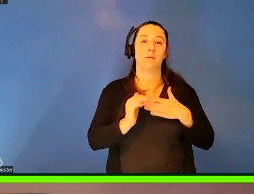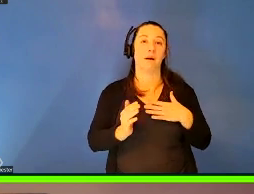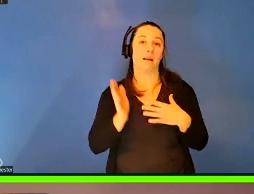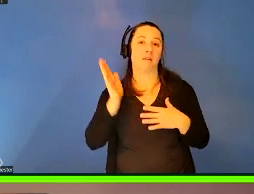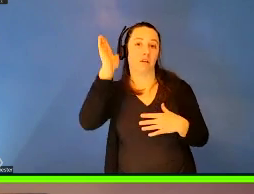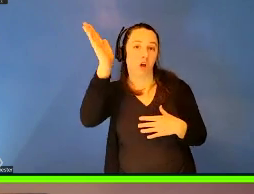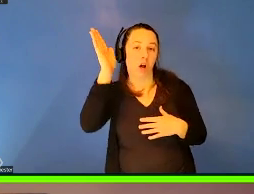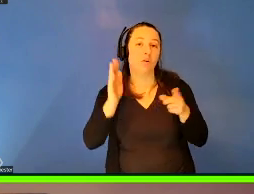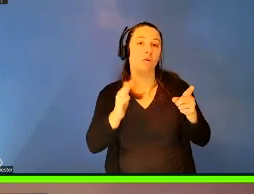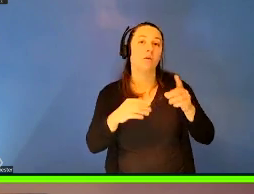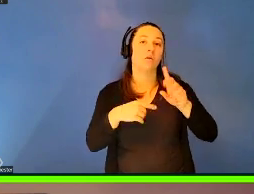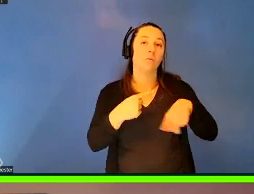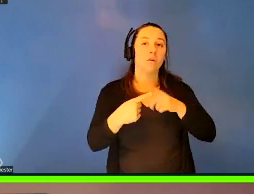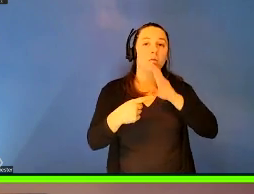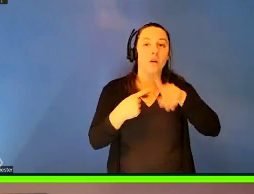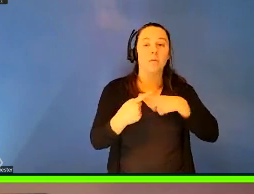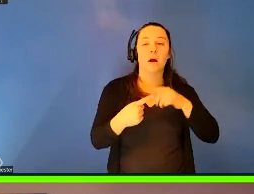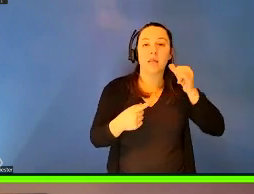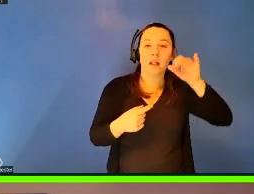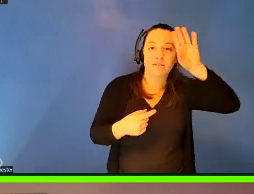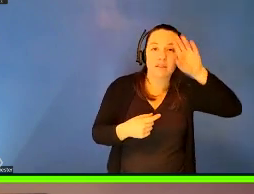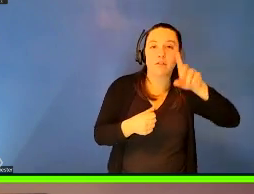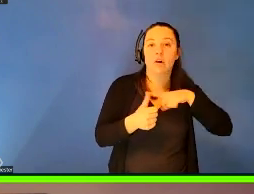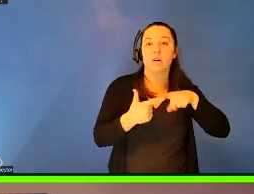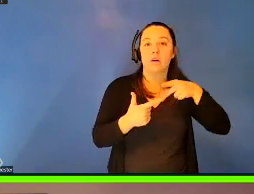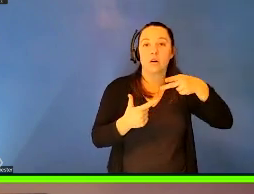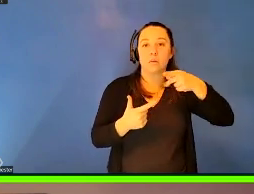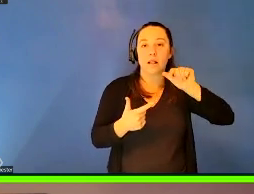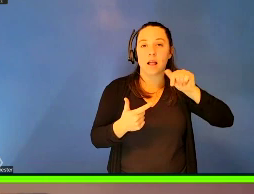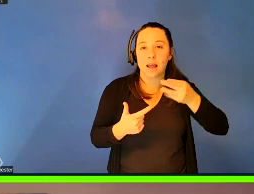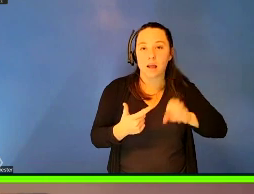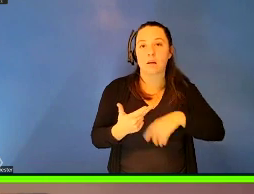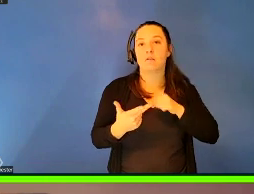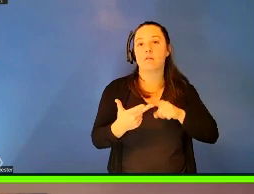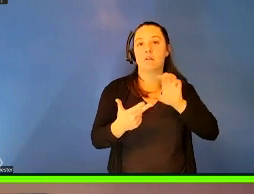plague, cholera, yellow fever, COVID-19, um,